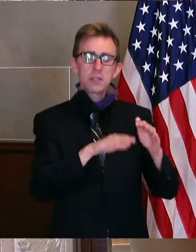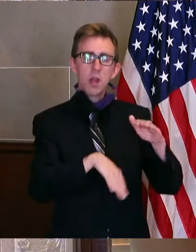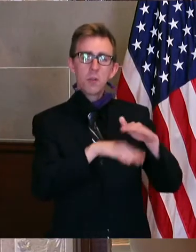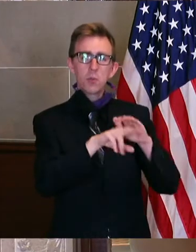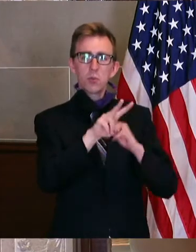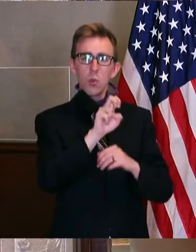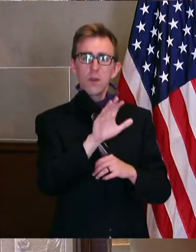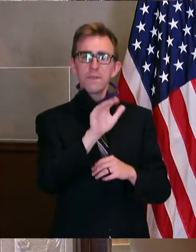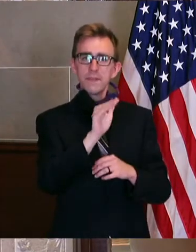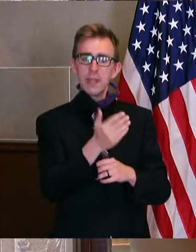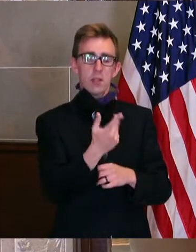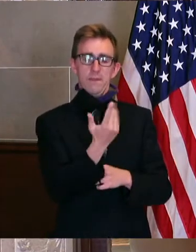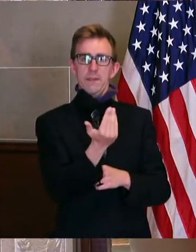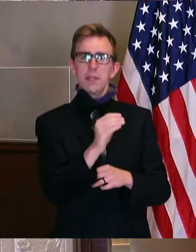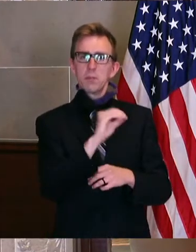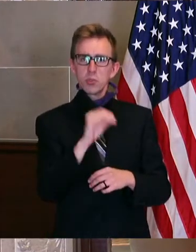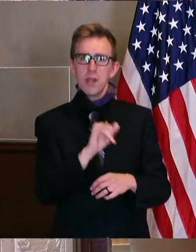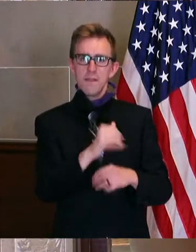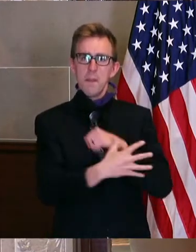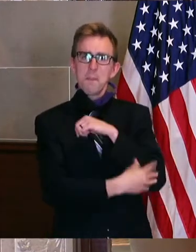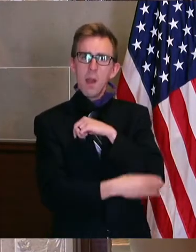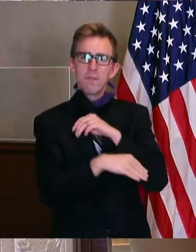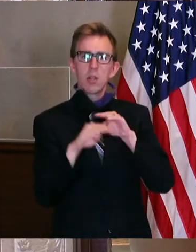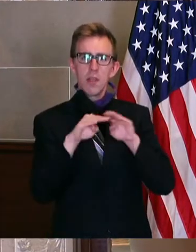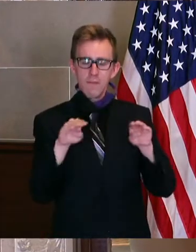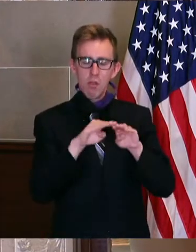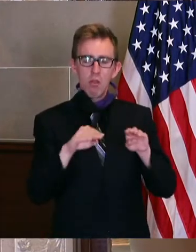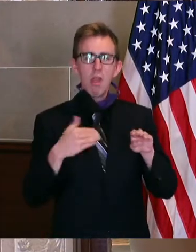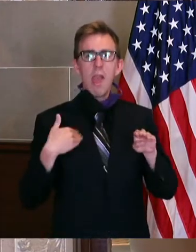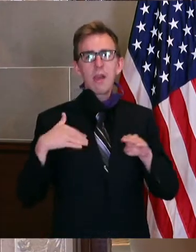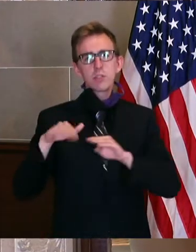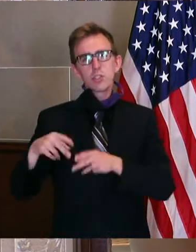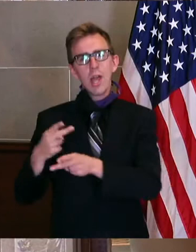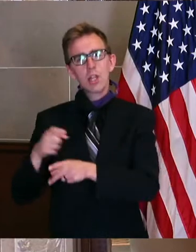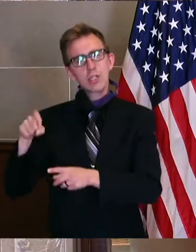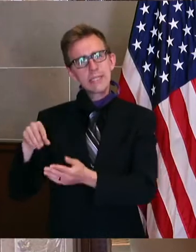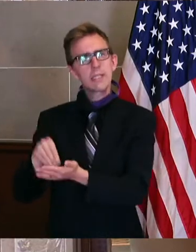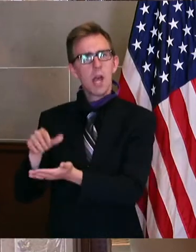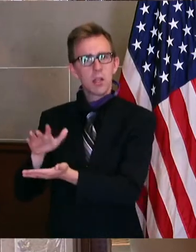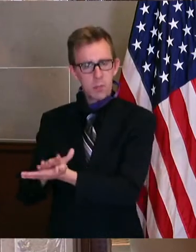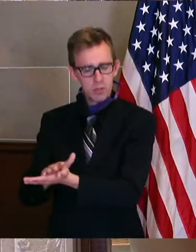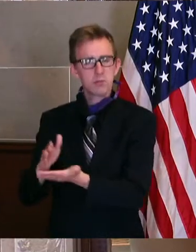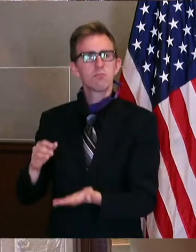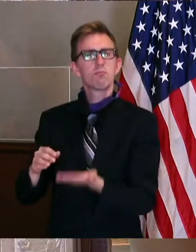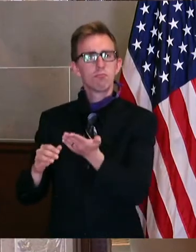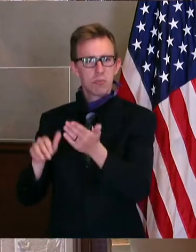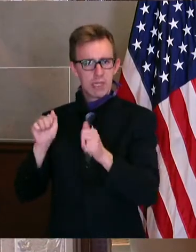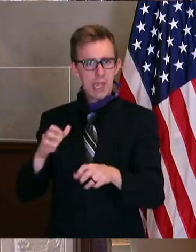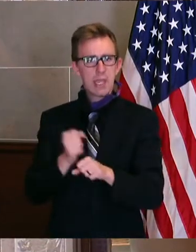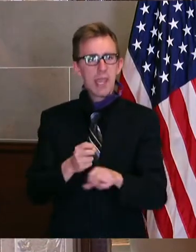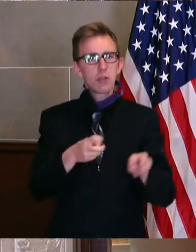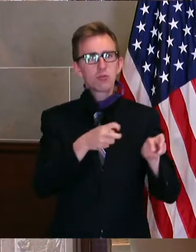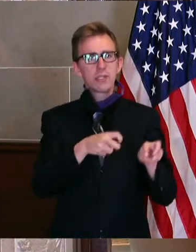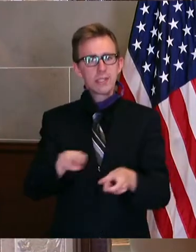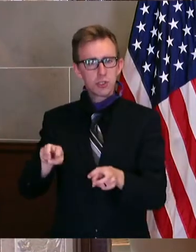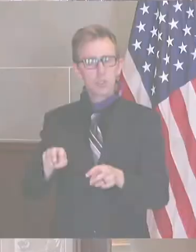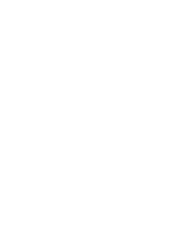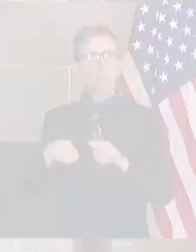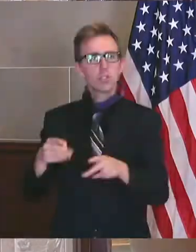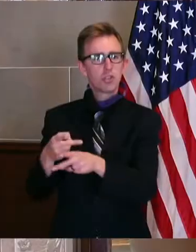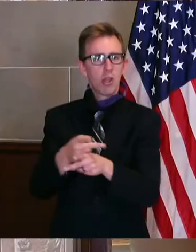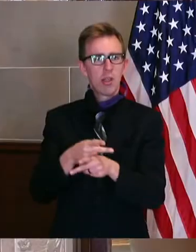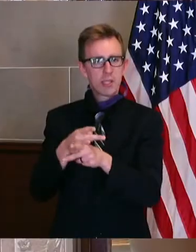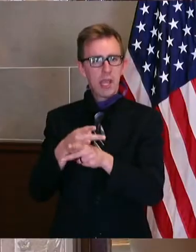% of the poverty level and with a documented child care need will have access to a transitional child care subsidy benefit.